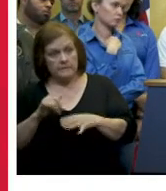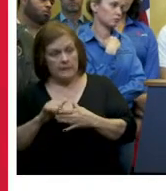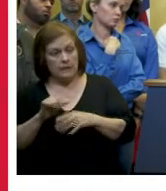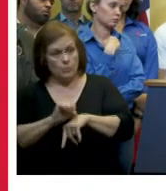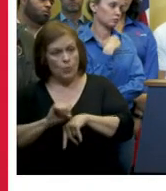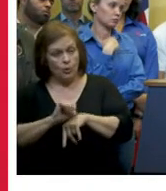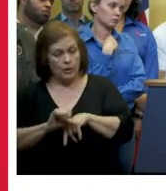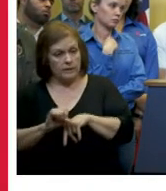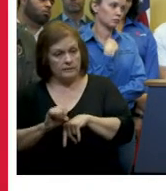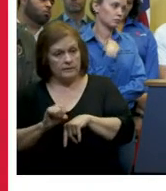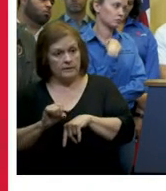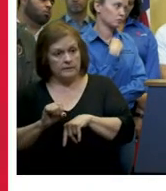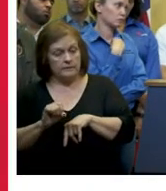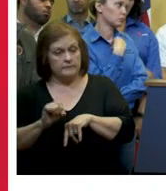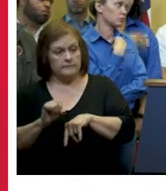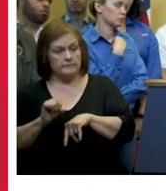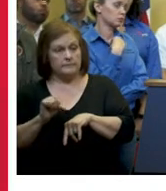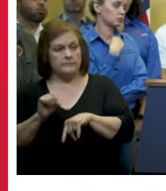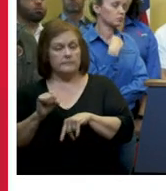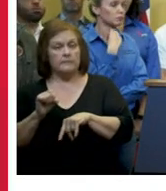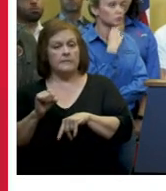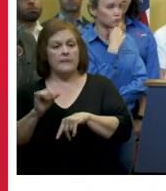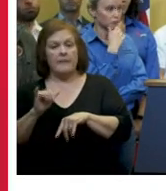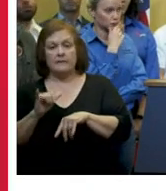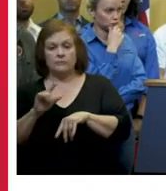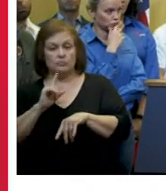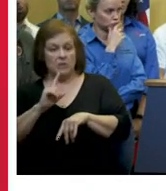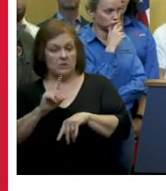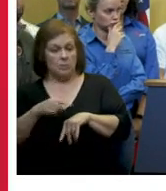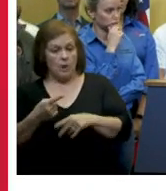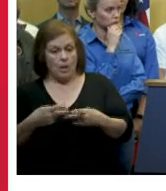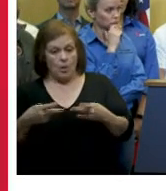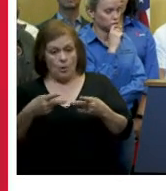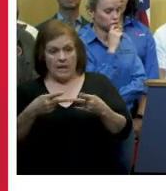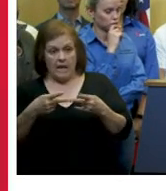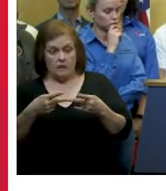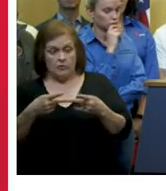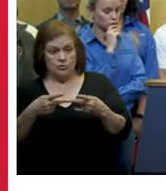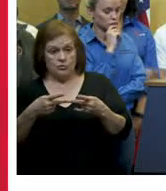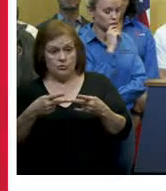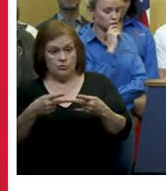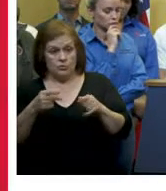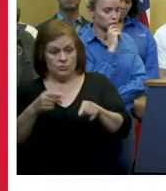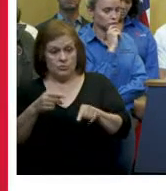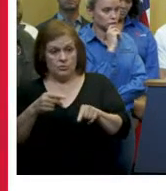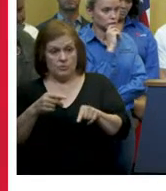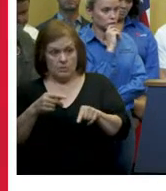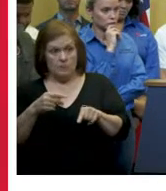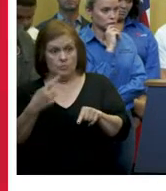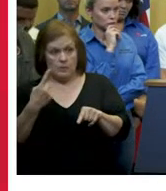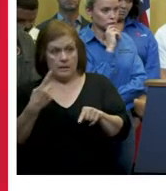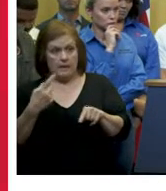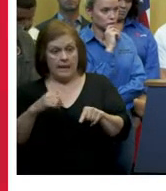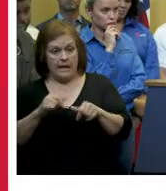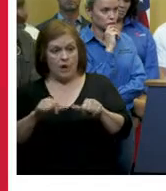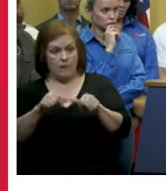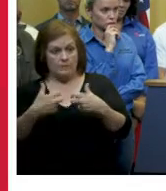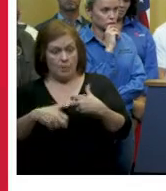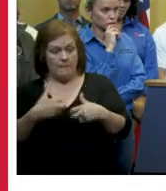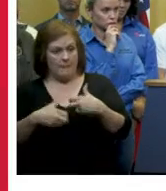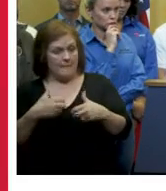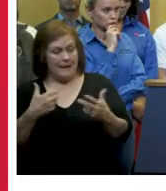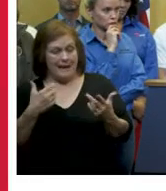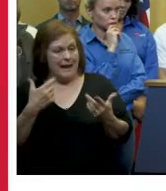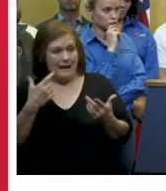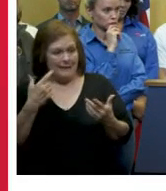at all during time at any given time that is the only location that we found that is to be a problem in terms of whatever it's